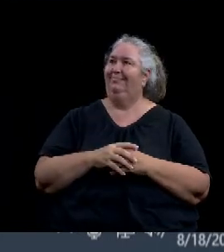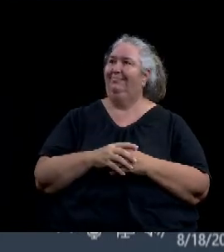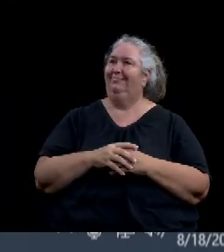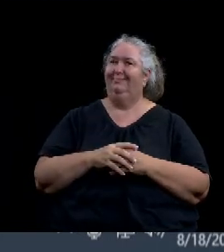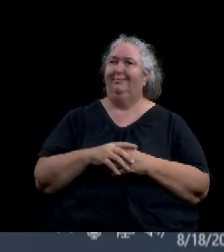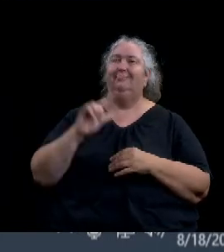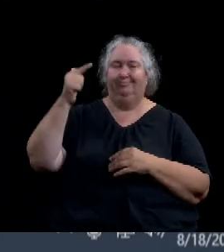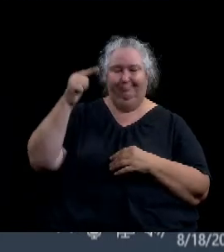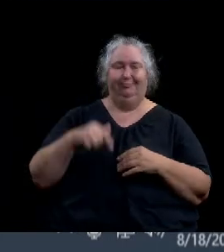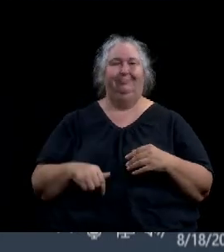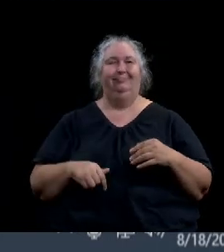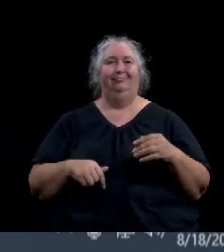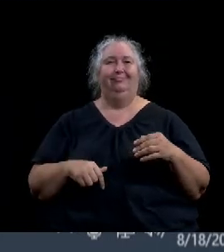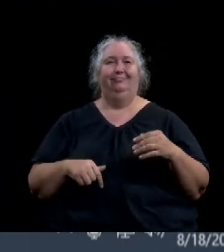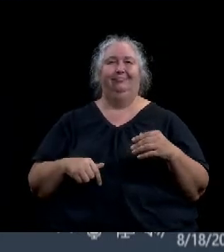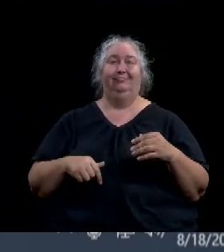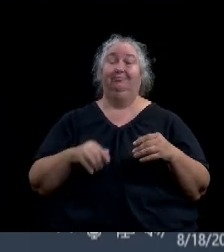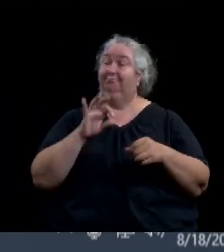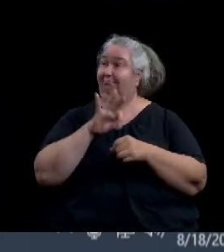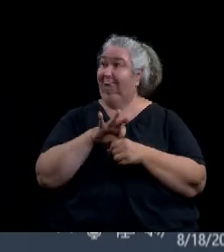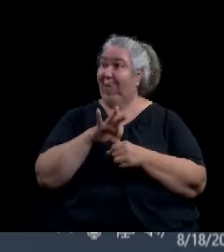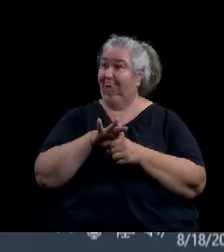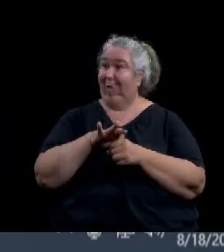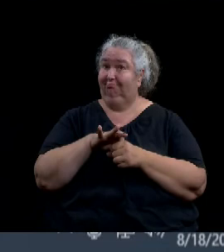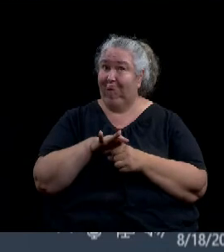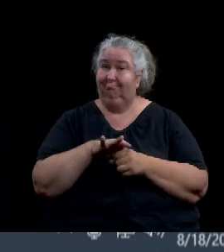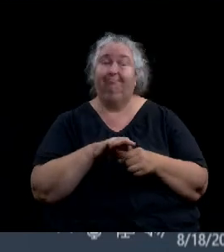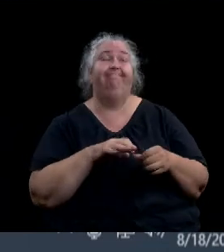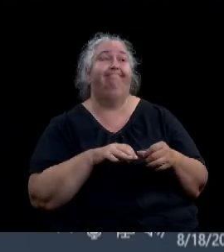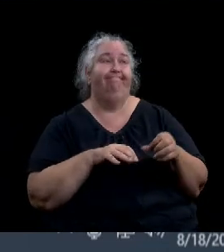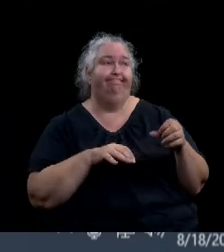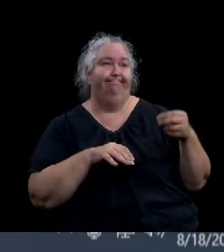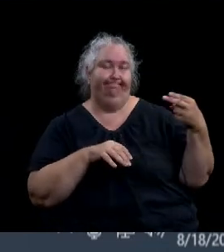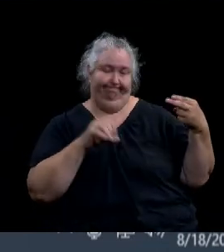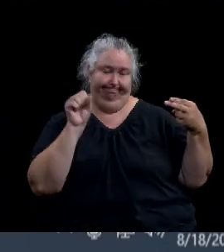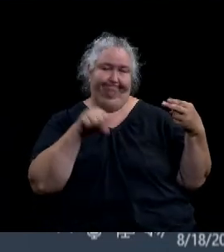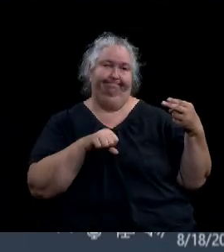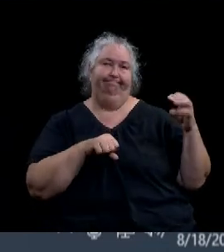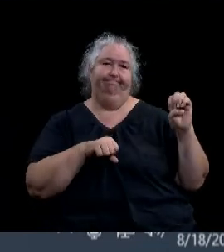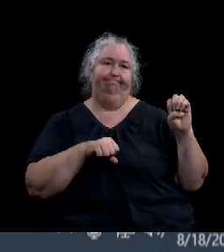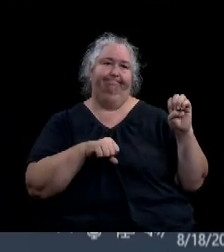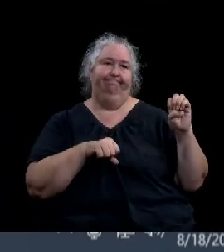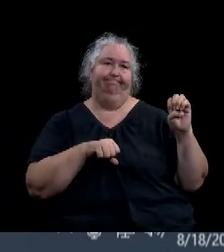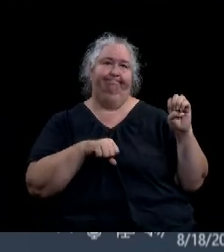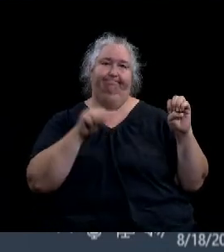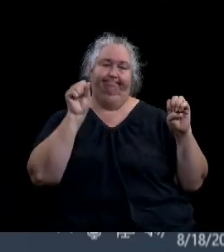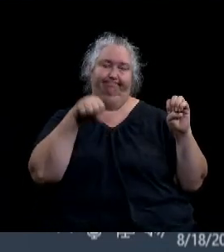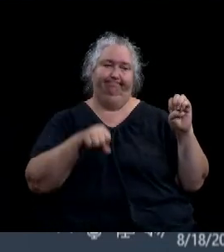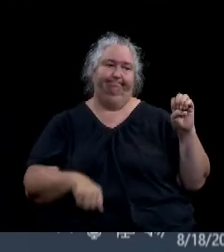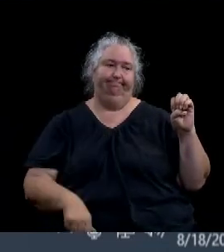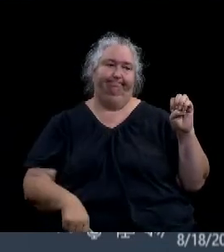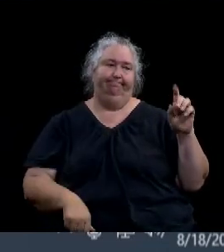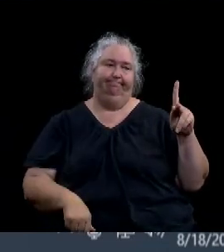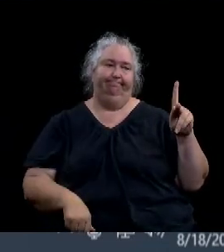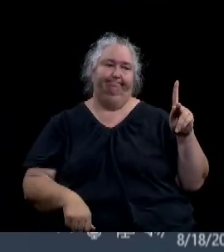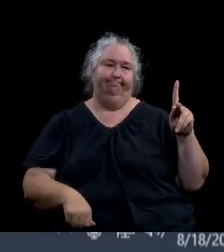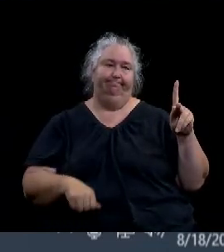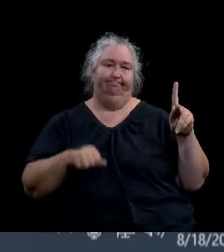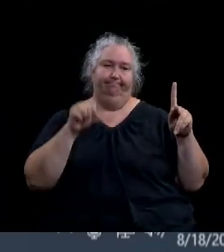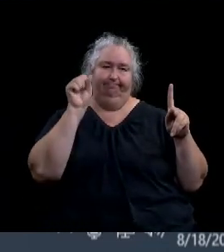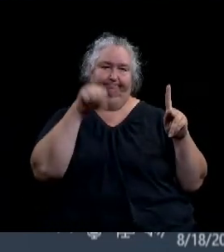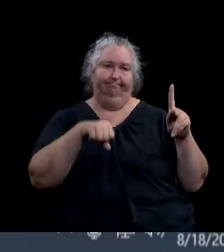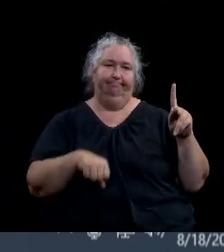Opposed? Aye. Huey? Yes. Marr? Yes. Deva? Yes.